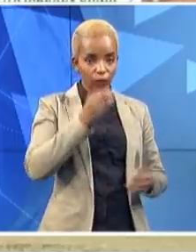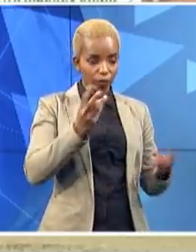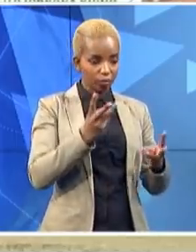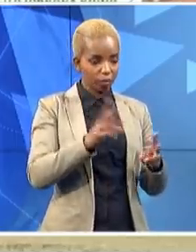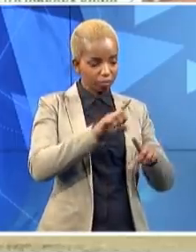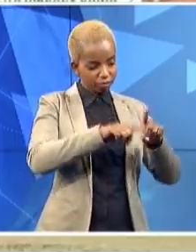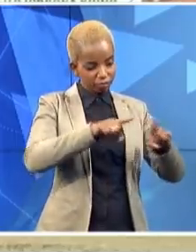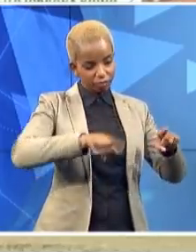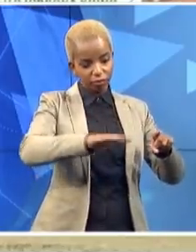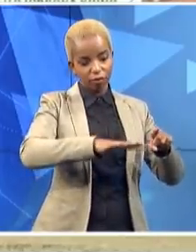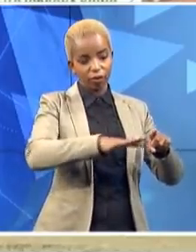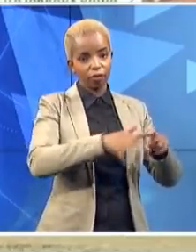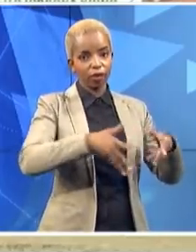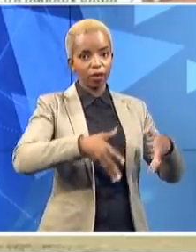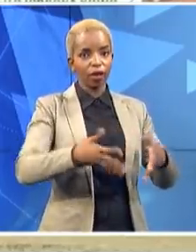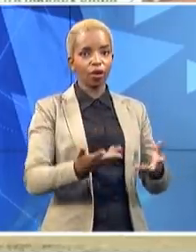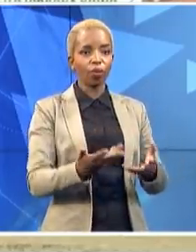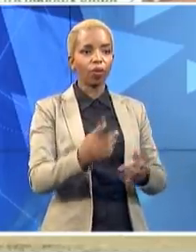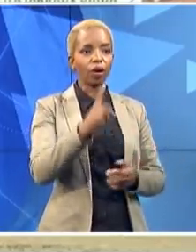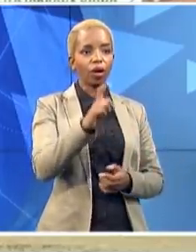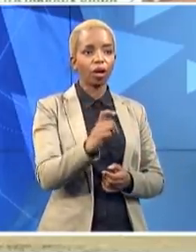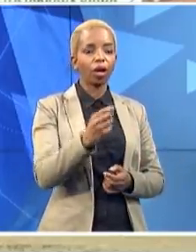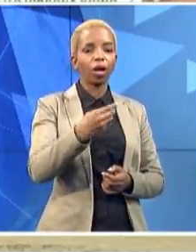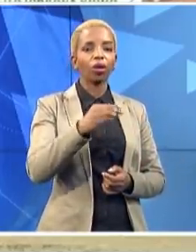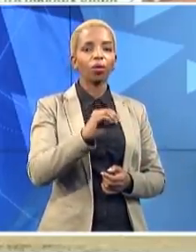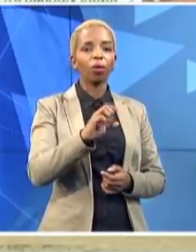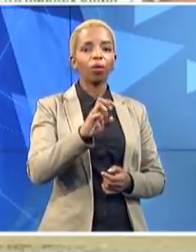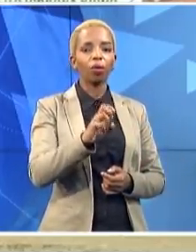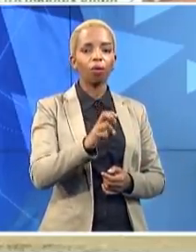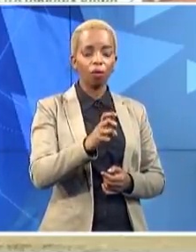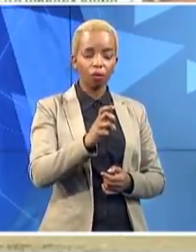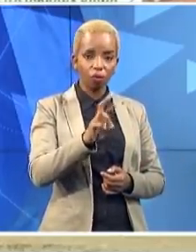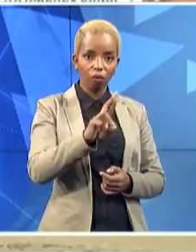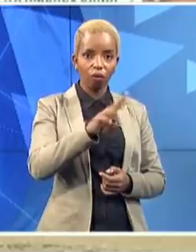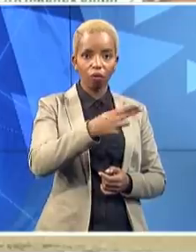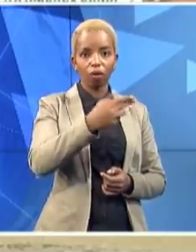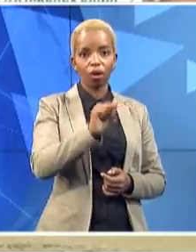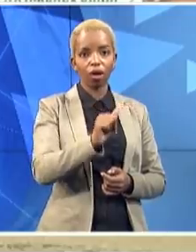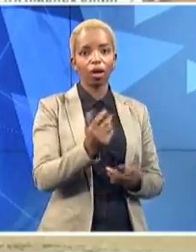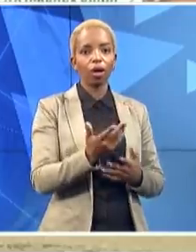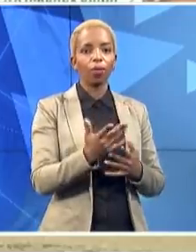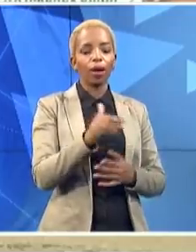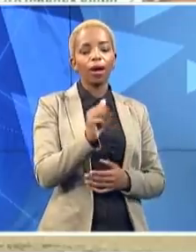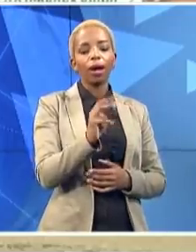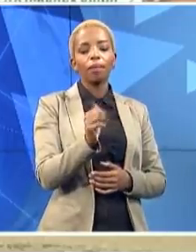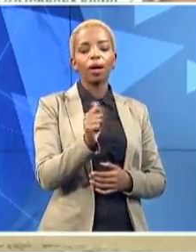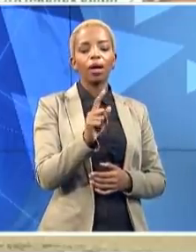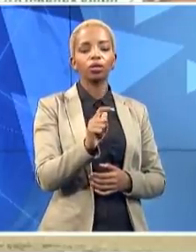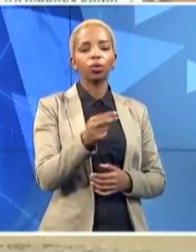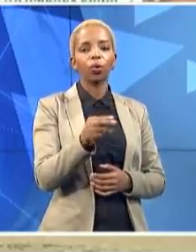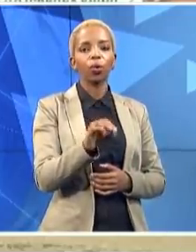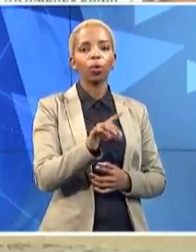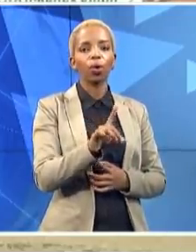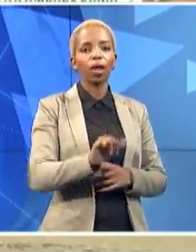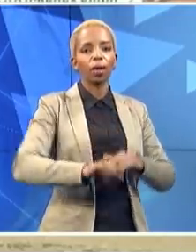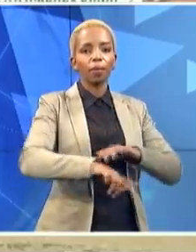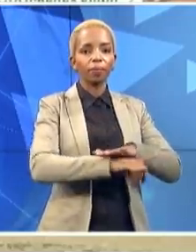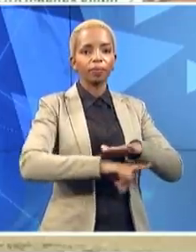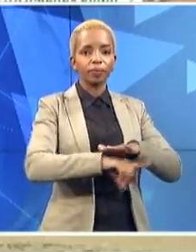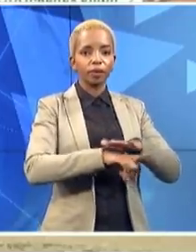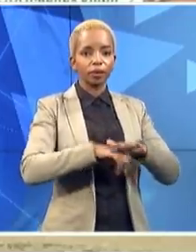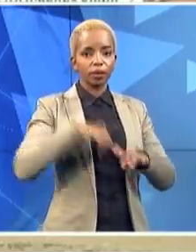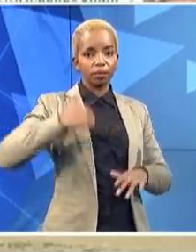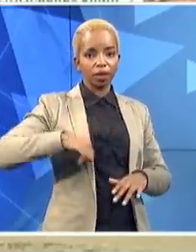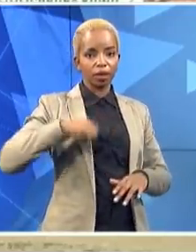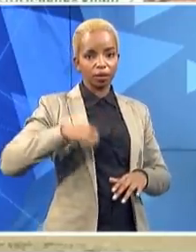It's in the Amatola District Municipality where the first case of COVID-19 was identified here at Madualeni Hospital. After a